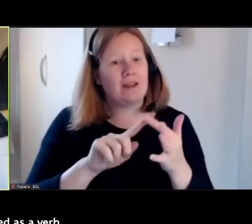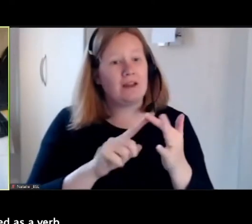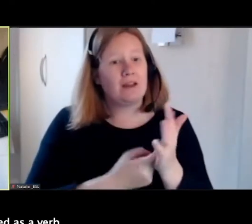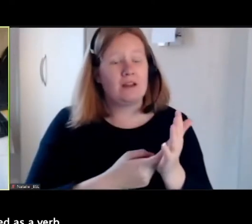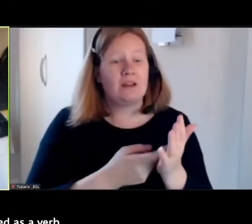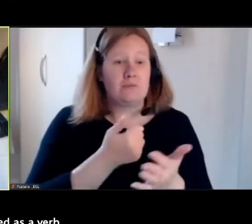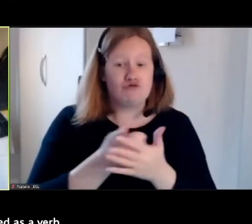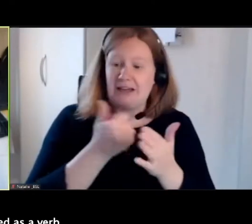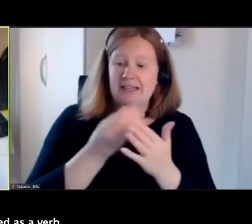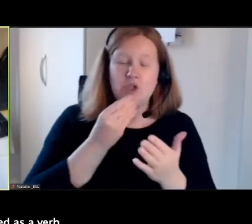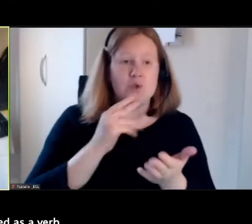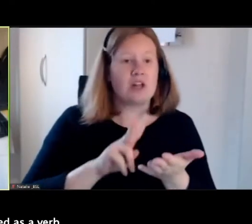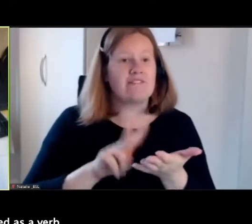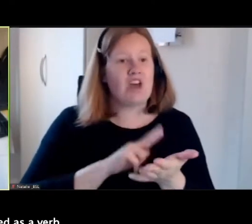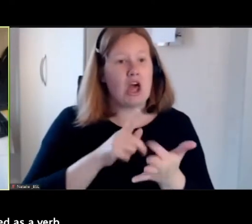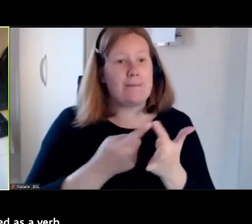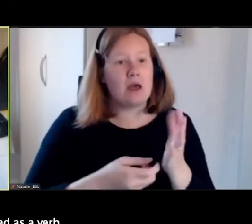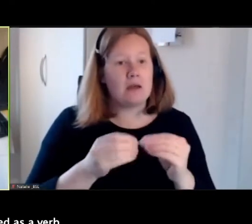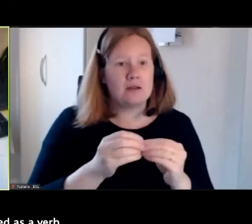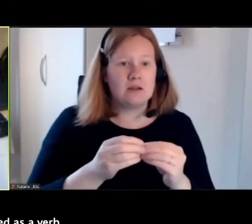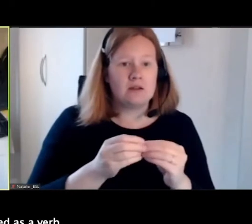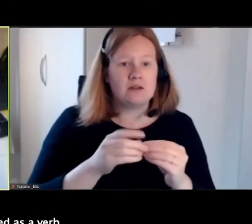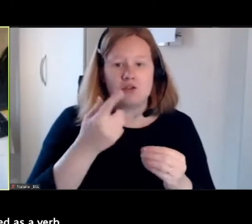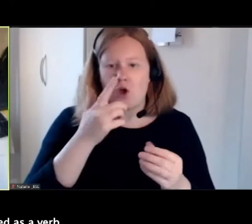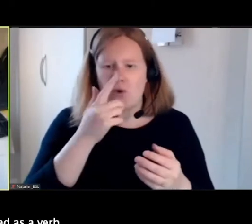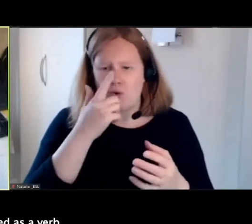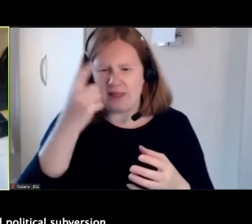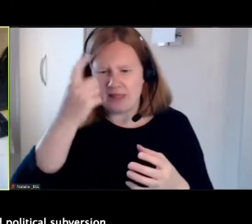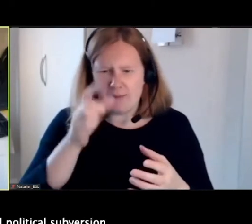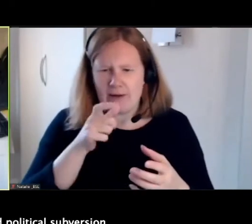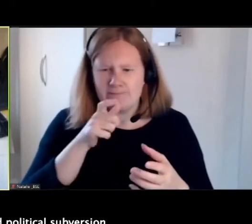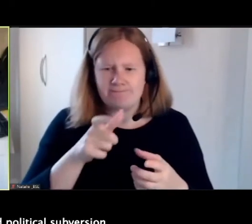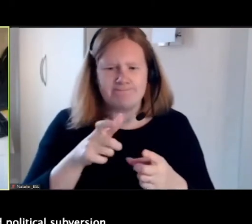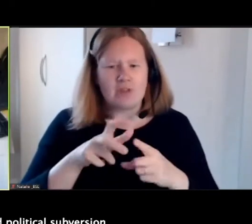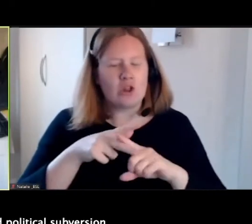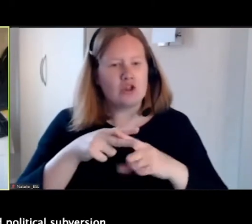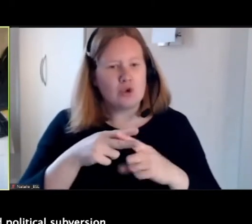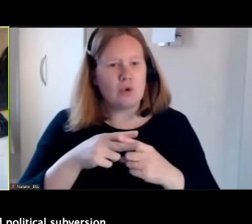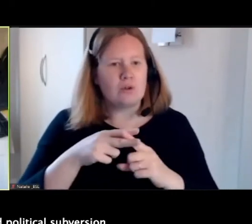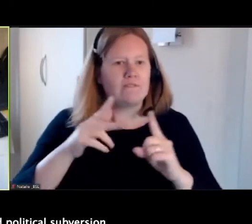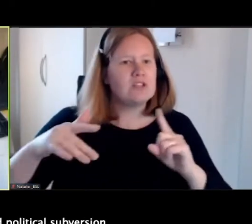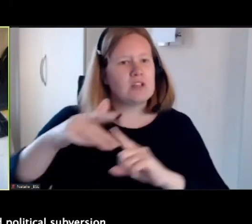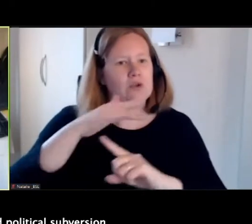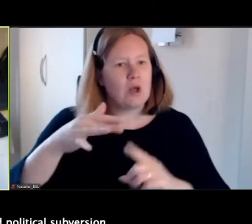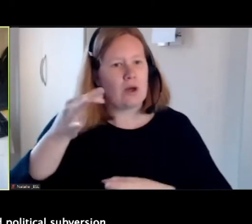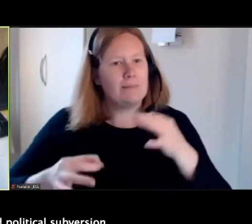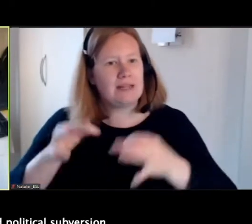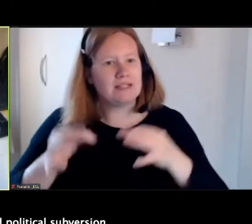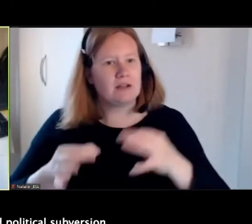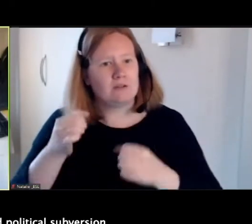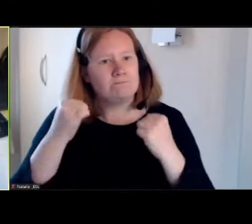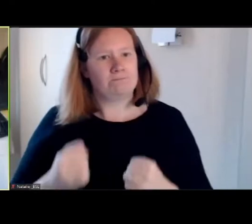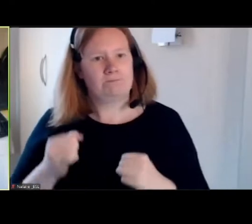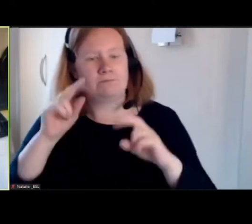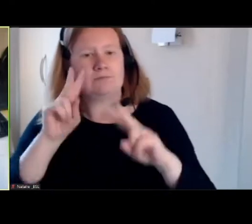verb. So queering can become a tool for the social and political subversion of the dominant culture,